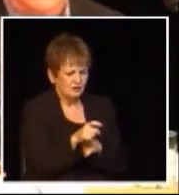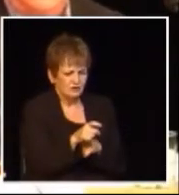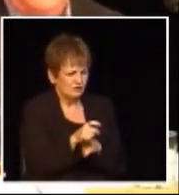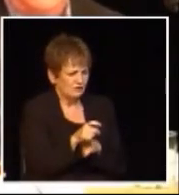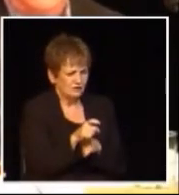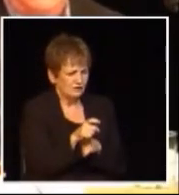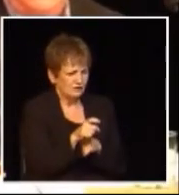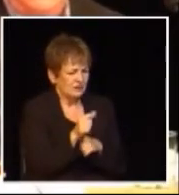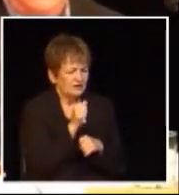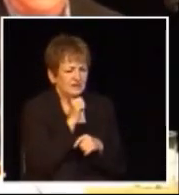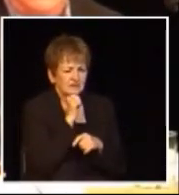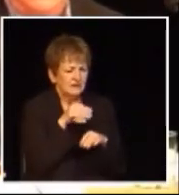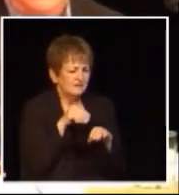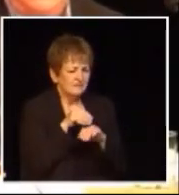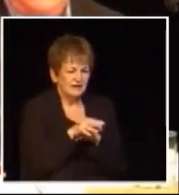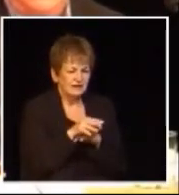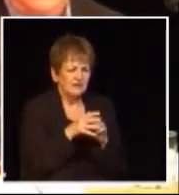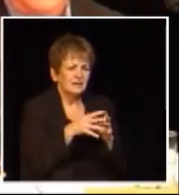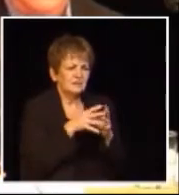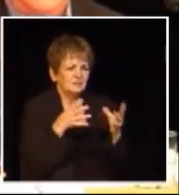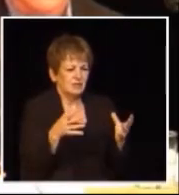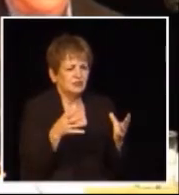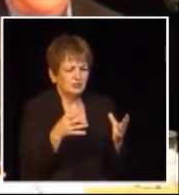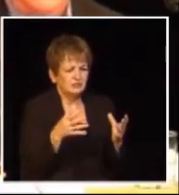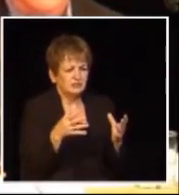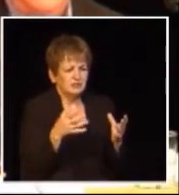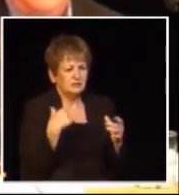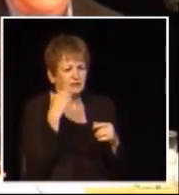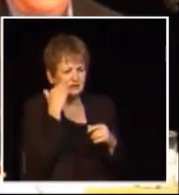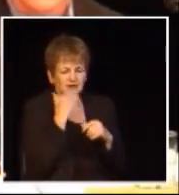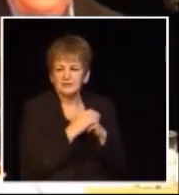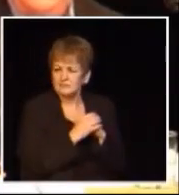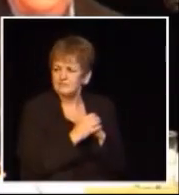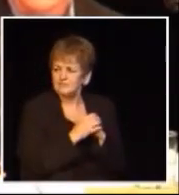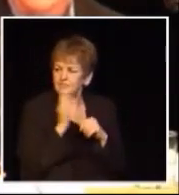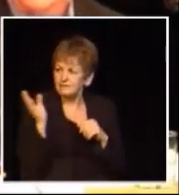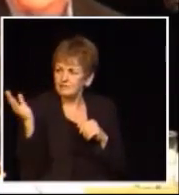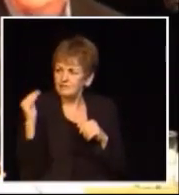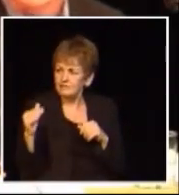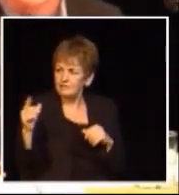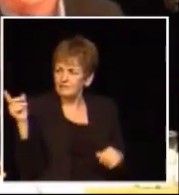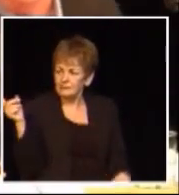nearly as much affecting you as the wealthier people